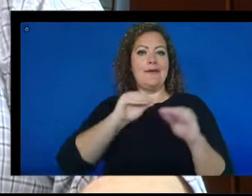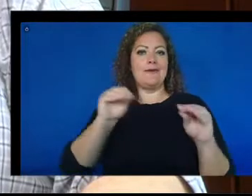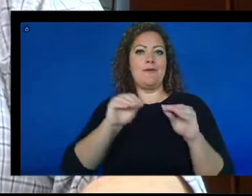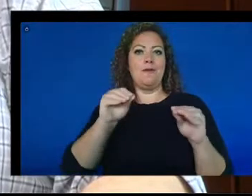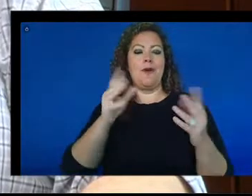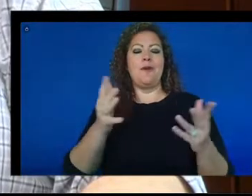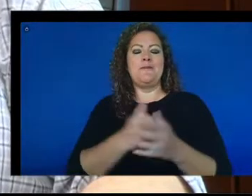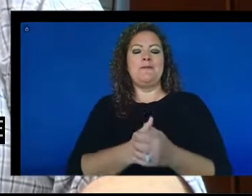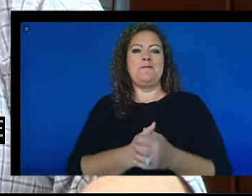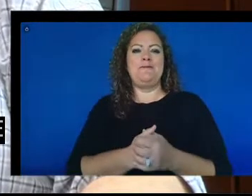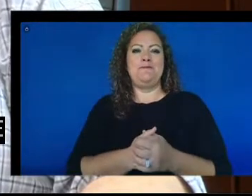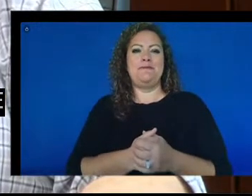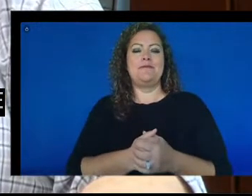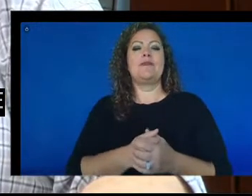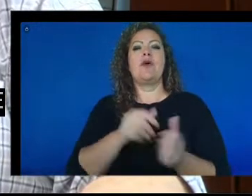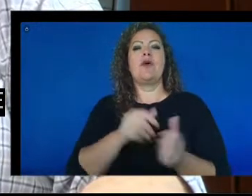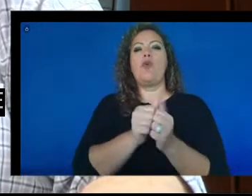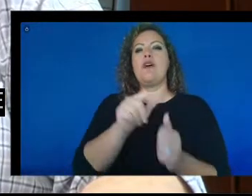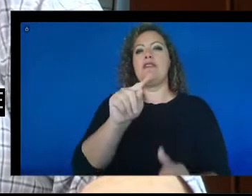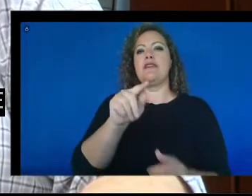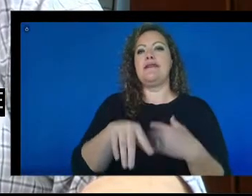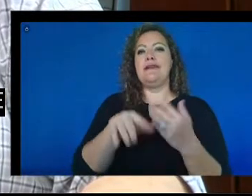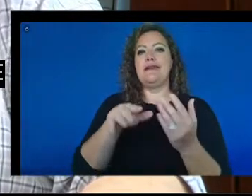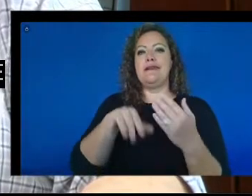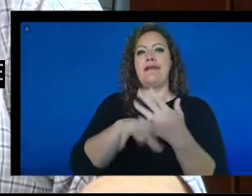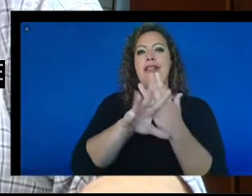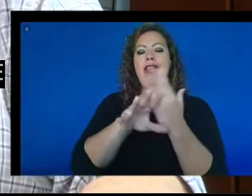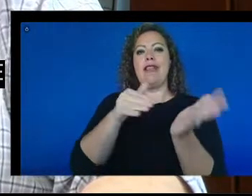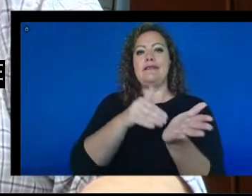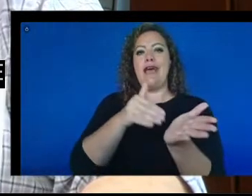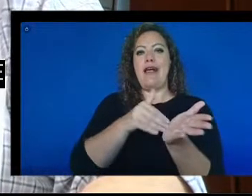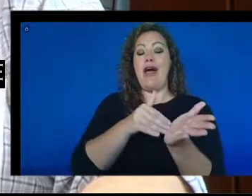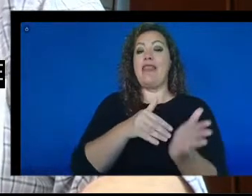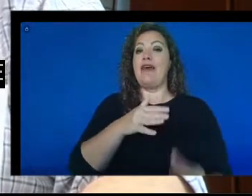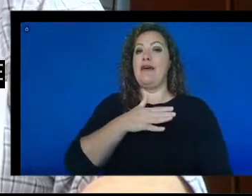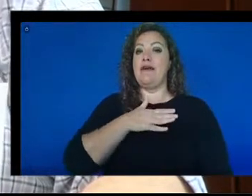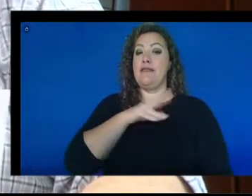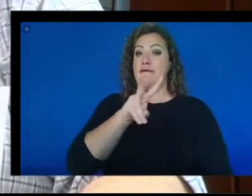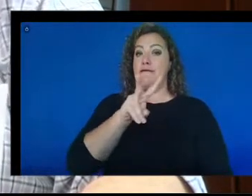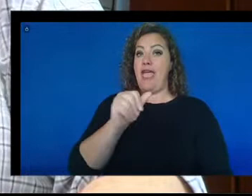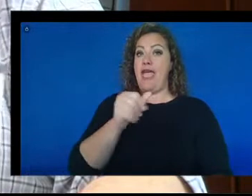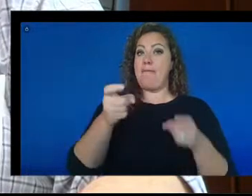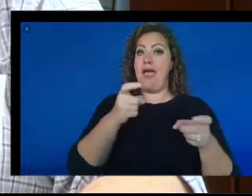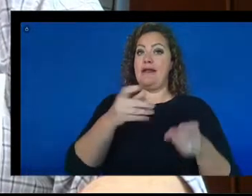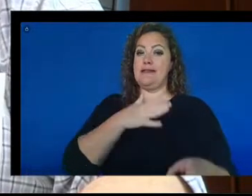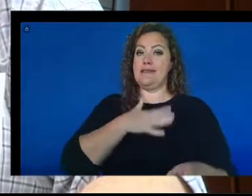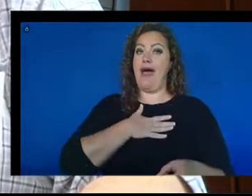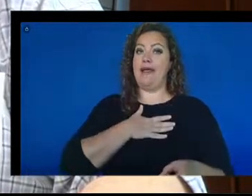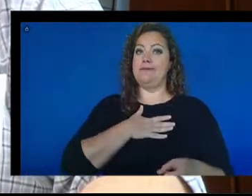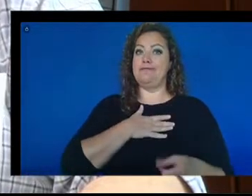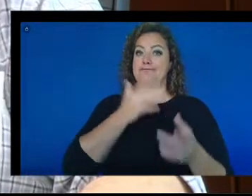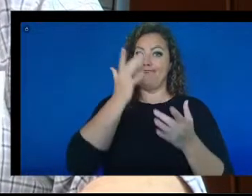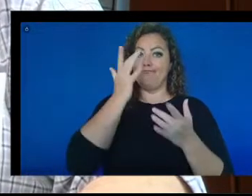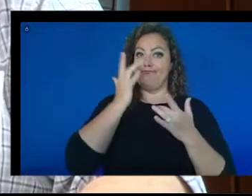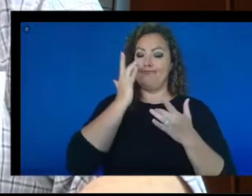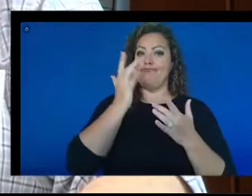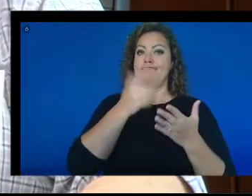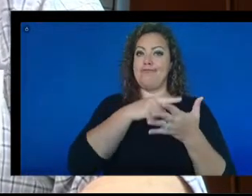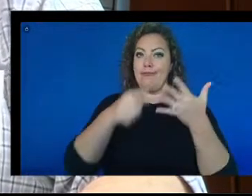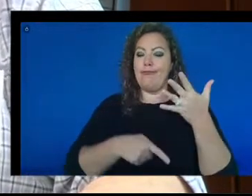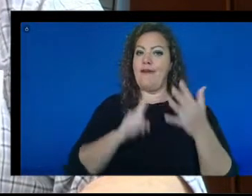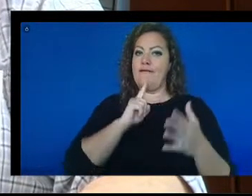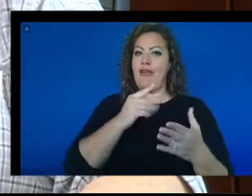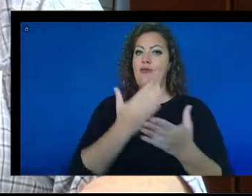telehealth, the VA can manage my complex chronic conditions very well. The VA assigned me a telehealth case manager.